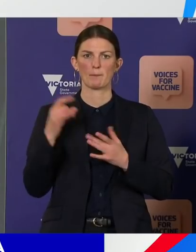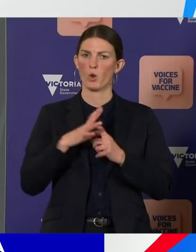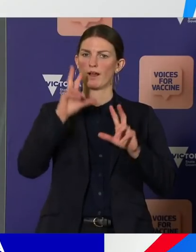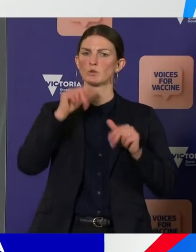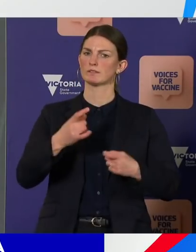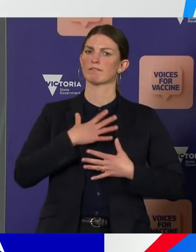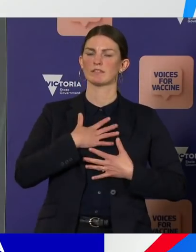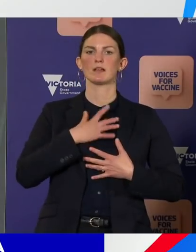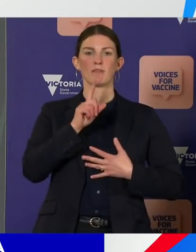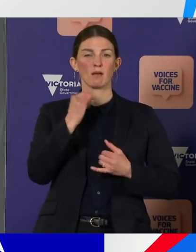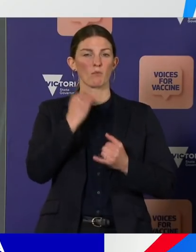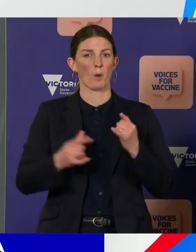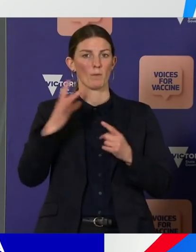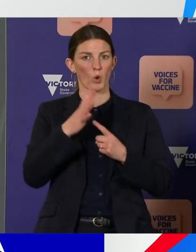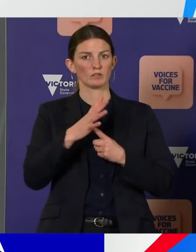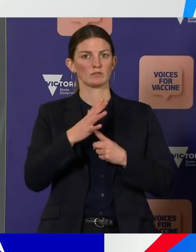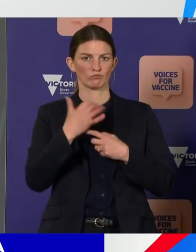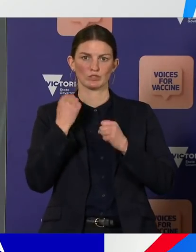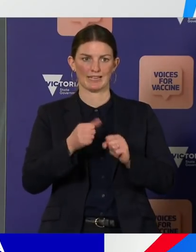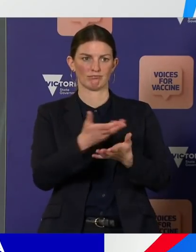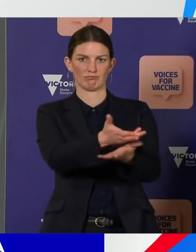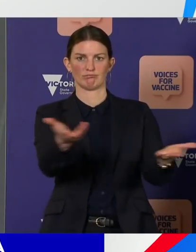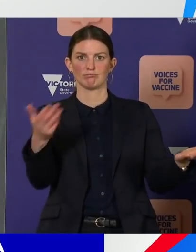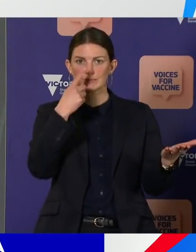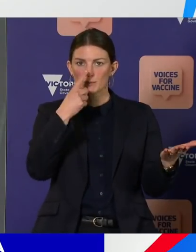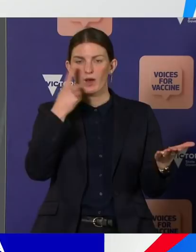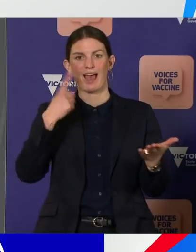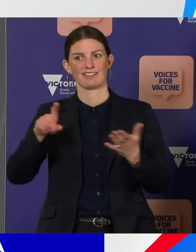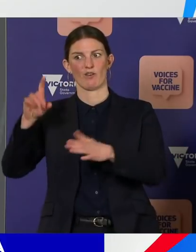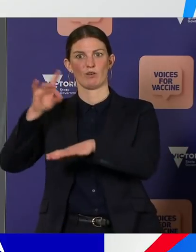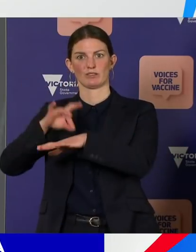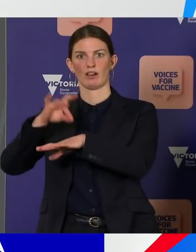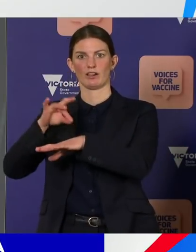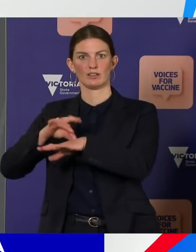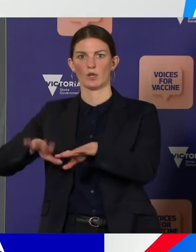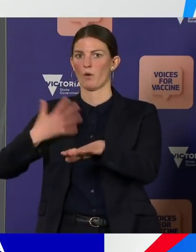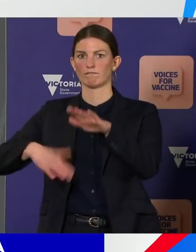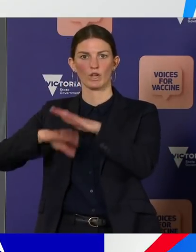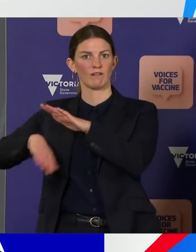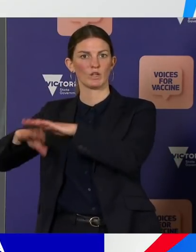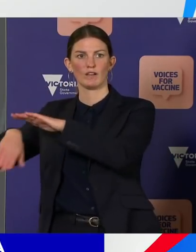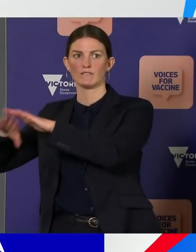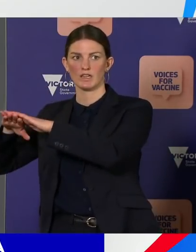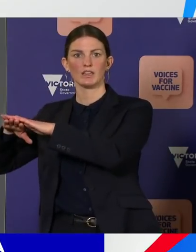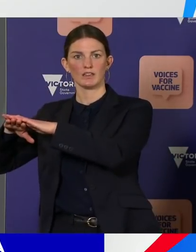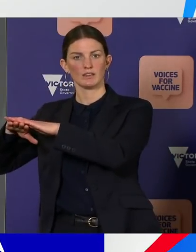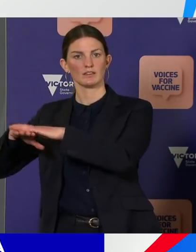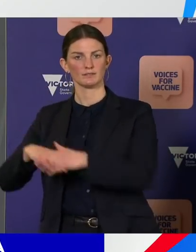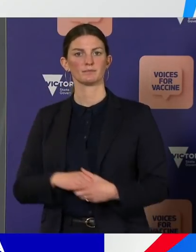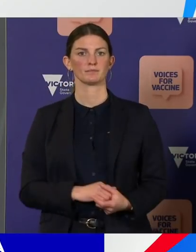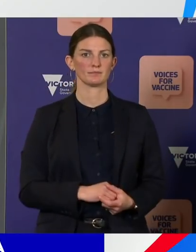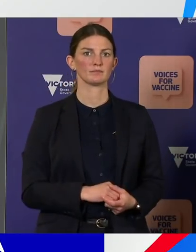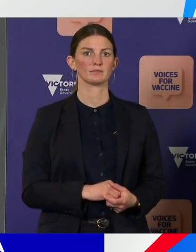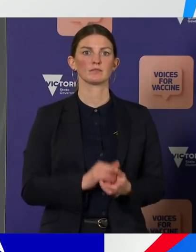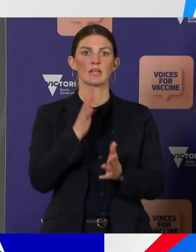importantly, do your bit to protect our public health system and make sure that any wave of